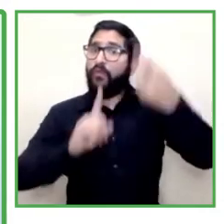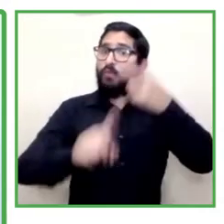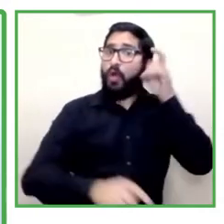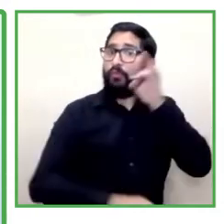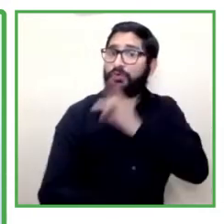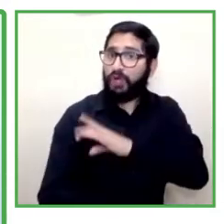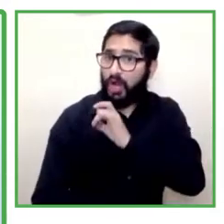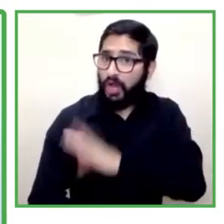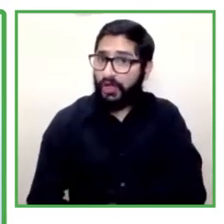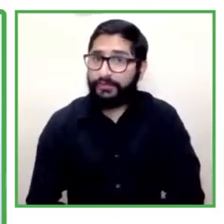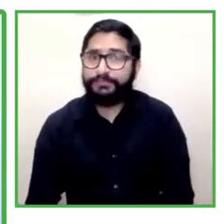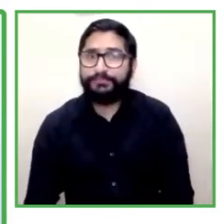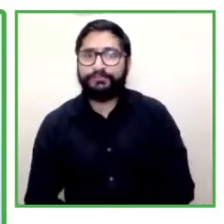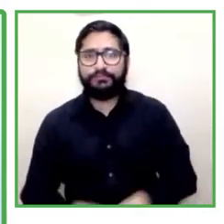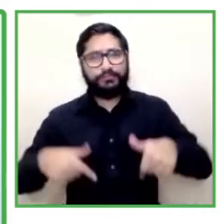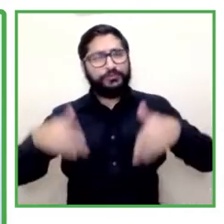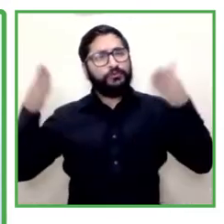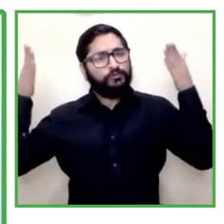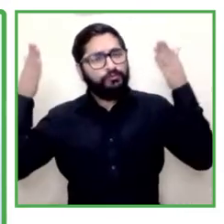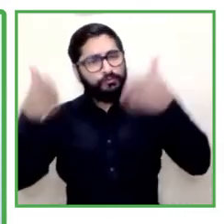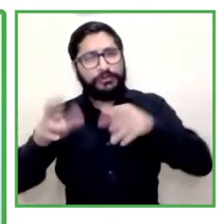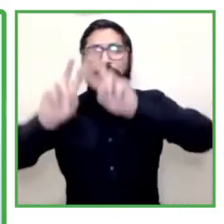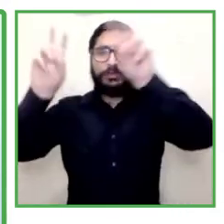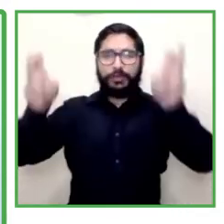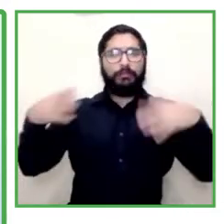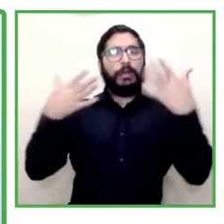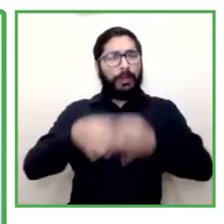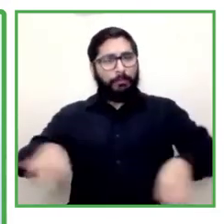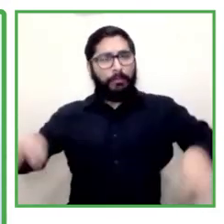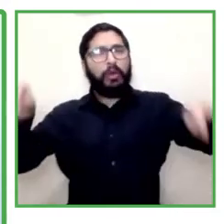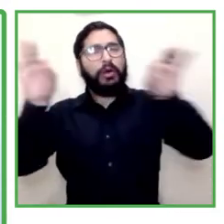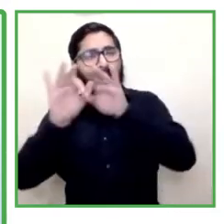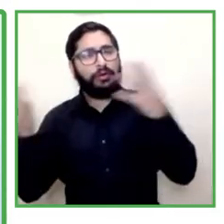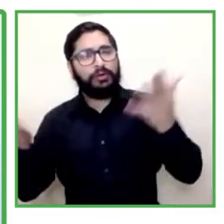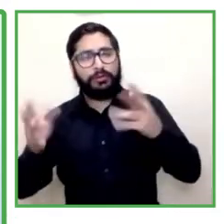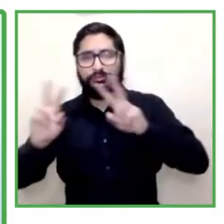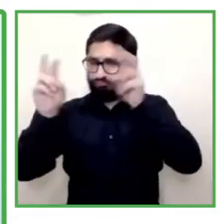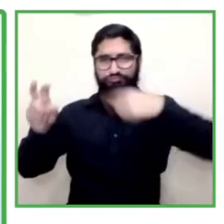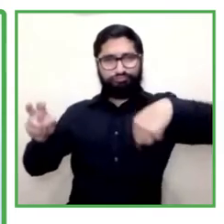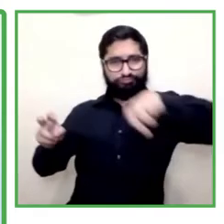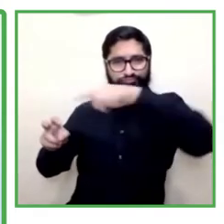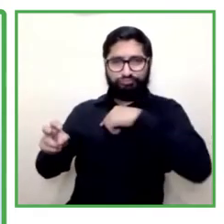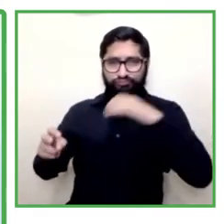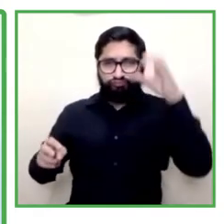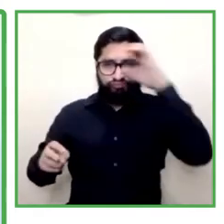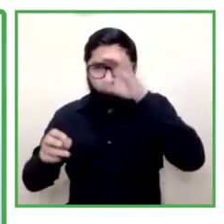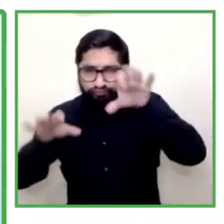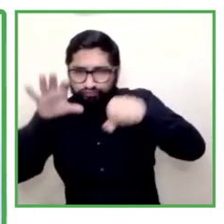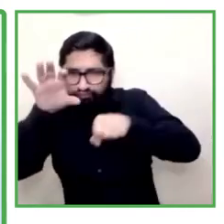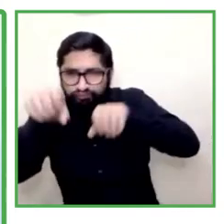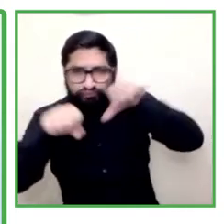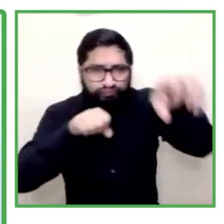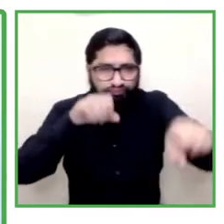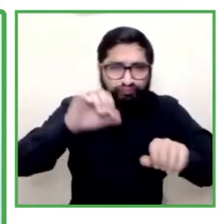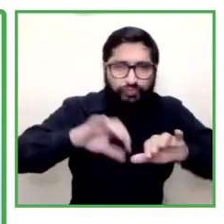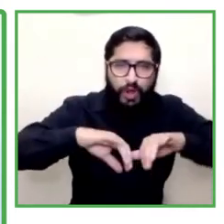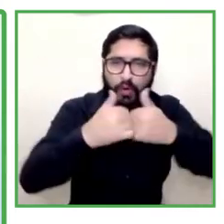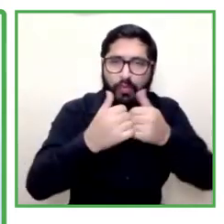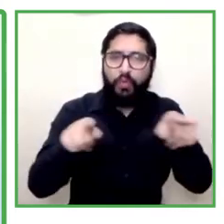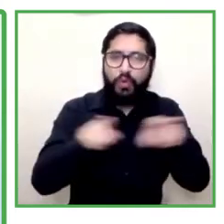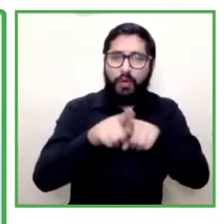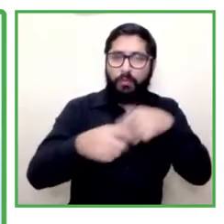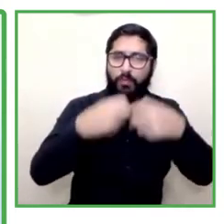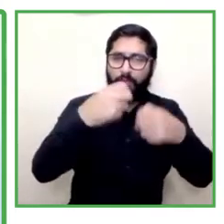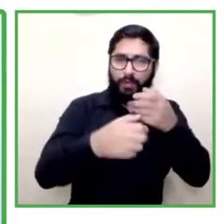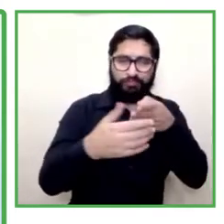today's world is focused in that direction we seek to have existentialist